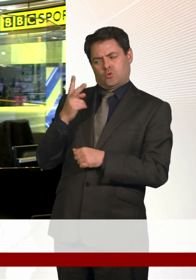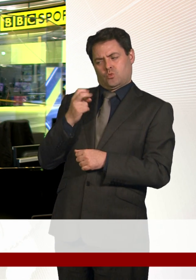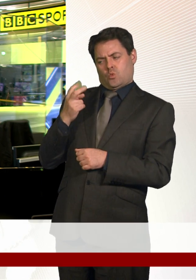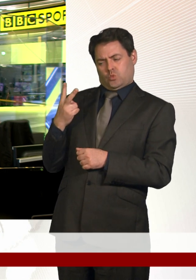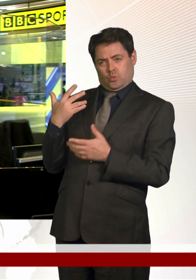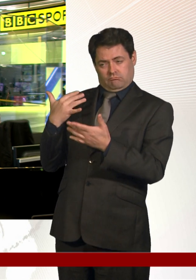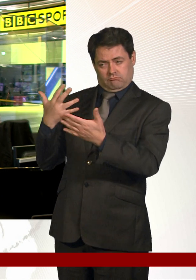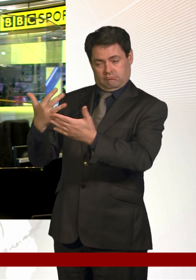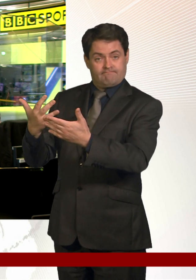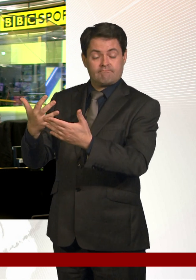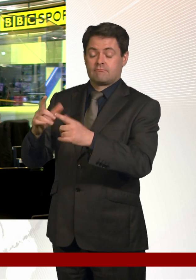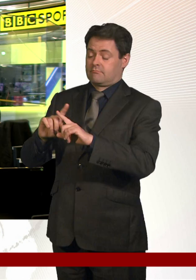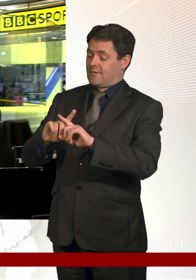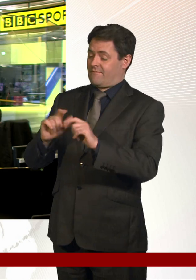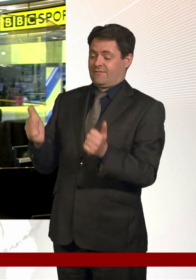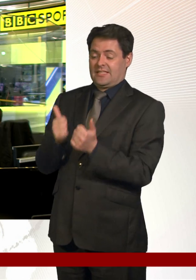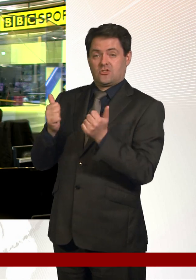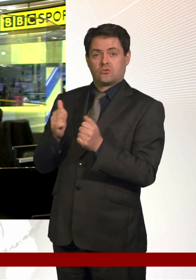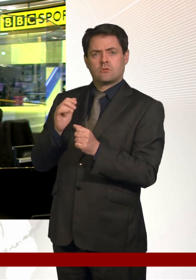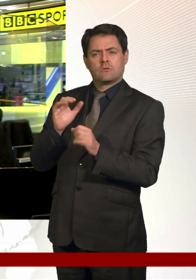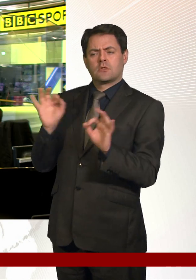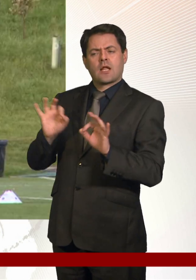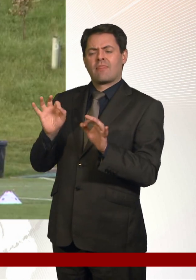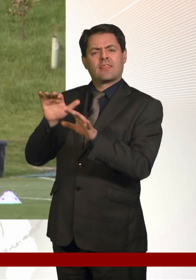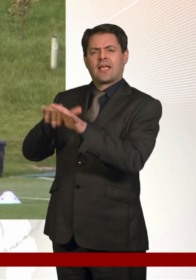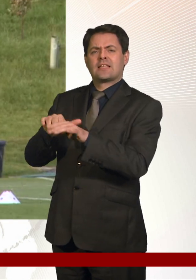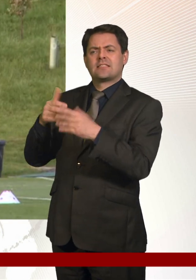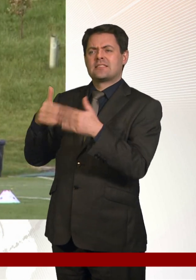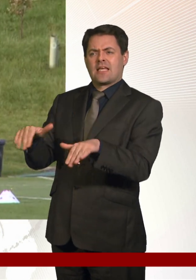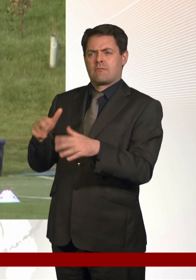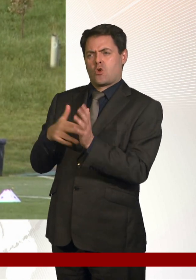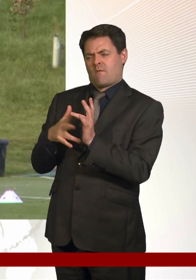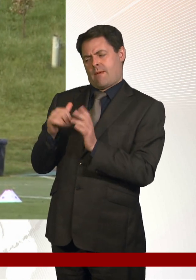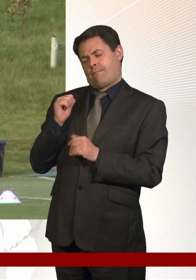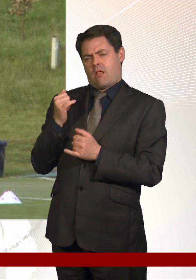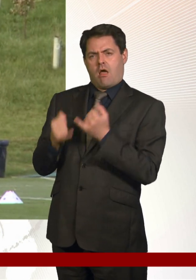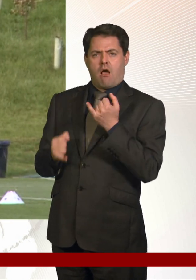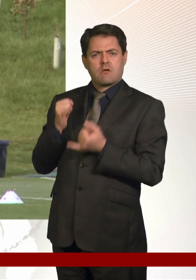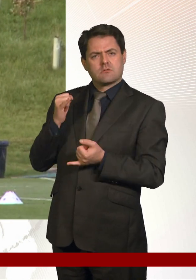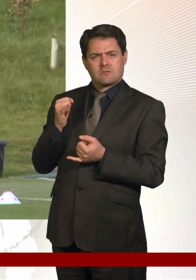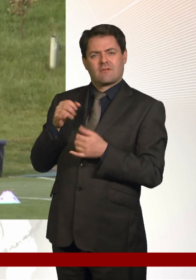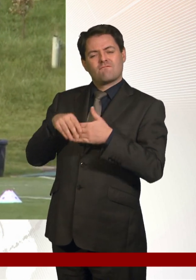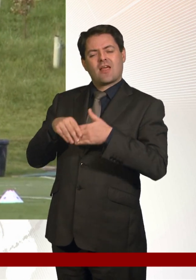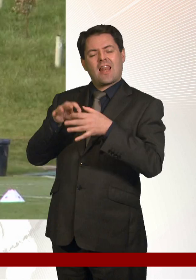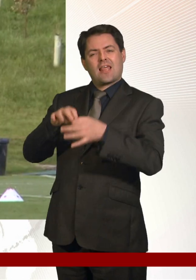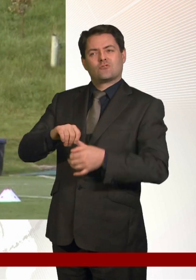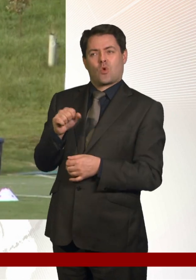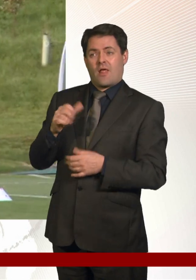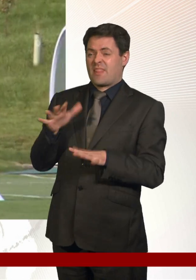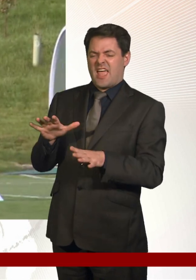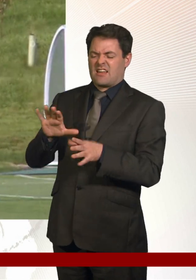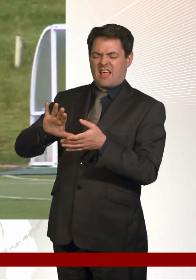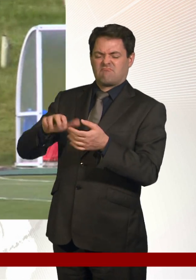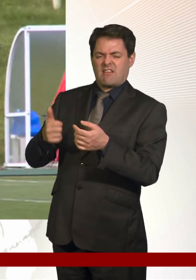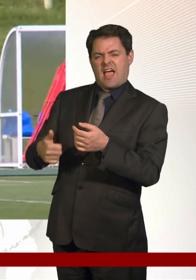is over. He's not played for England since November, a friendly against Scotland. He was then dropped from